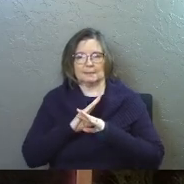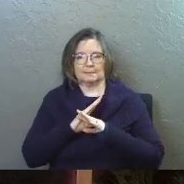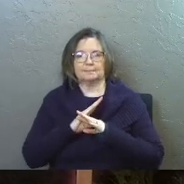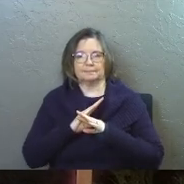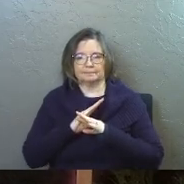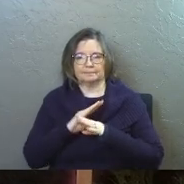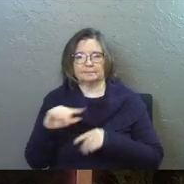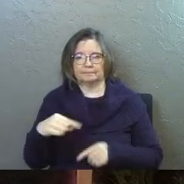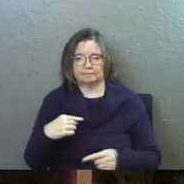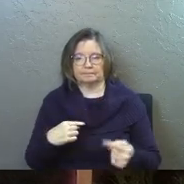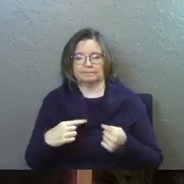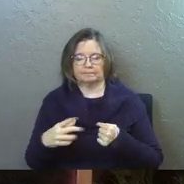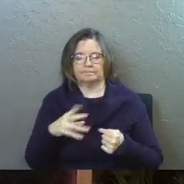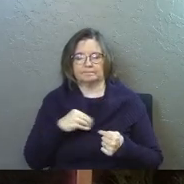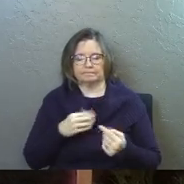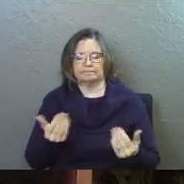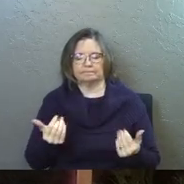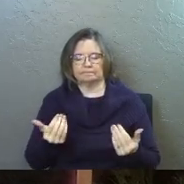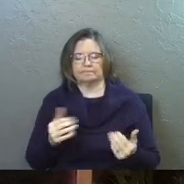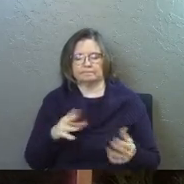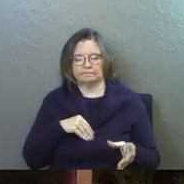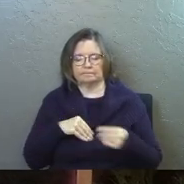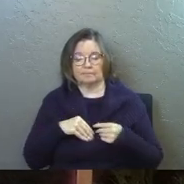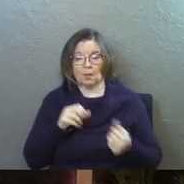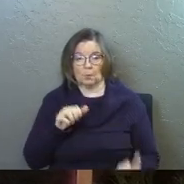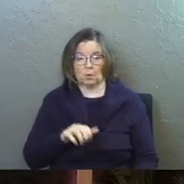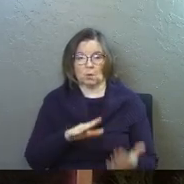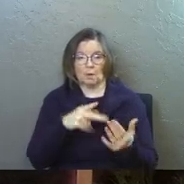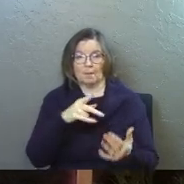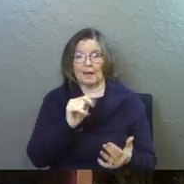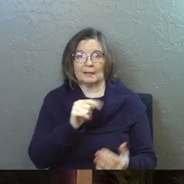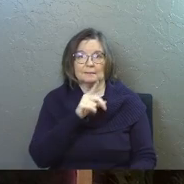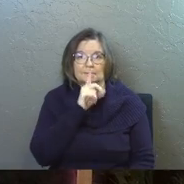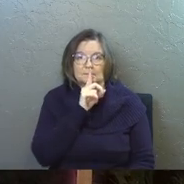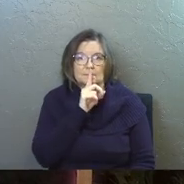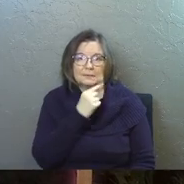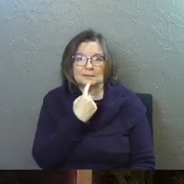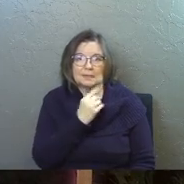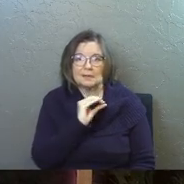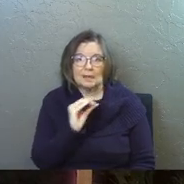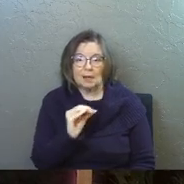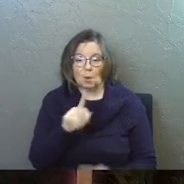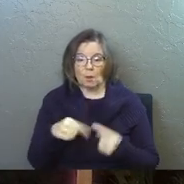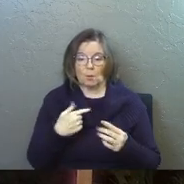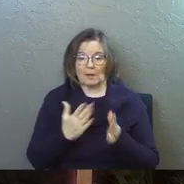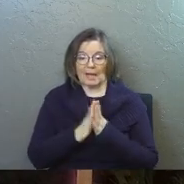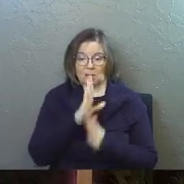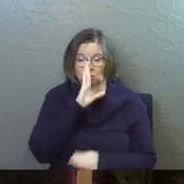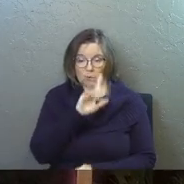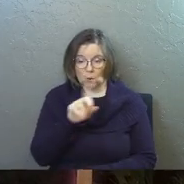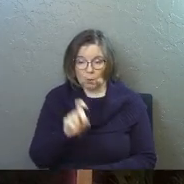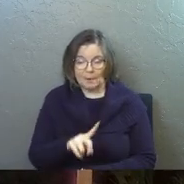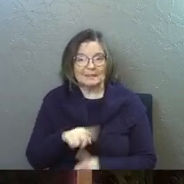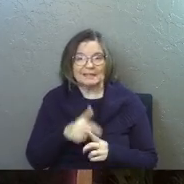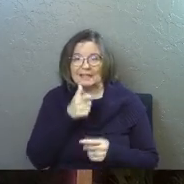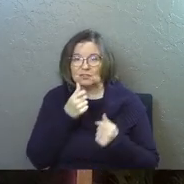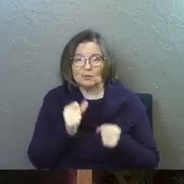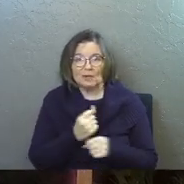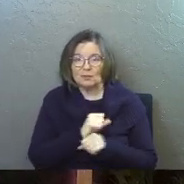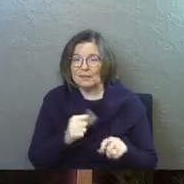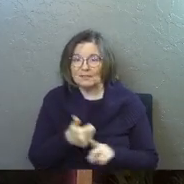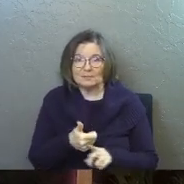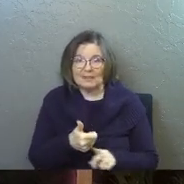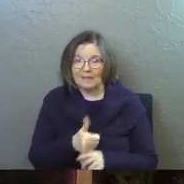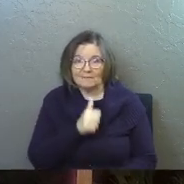and he allowed it to happen. Even when he goes before pilot, he says nothing. It's only when he's asked a direct question, but he doesn't try to